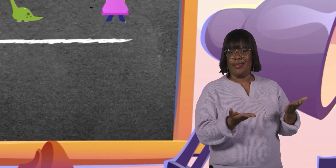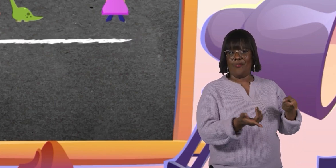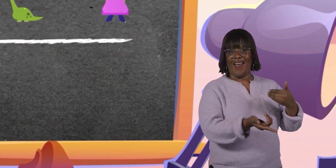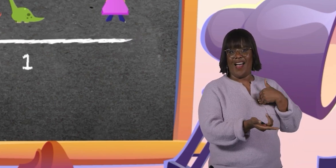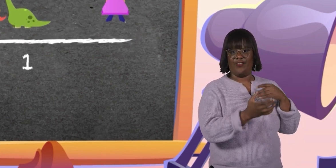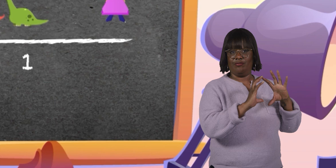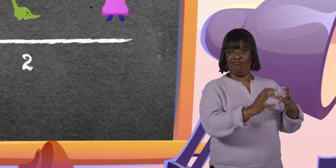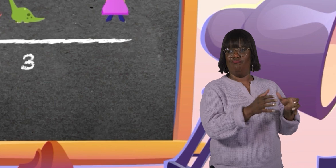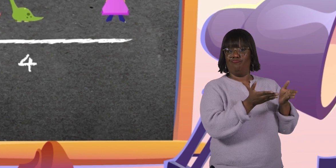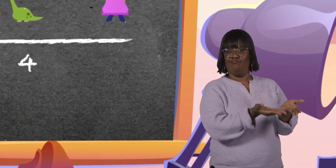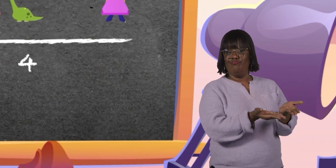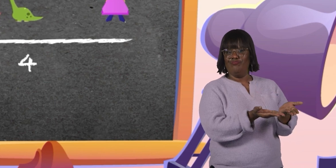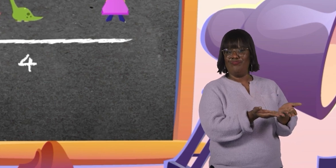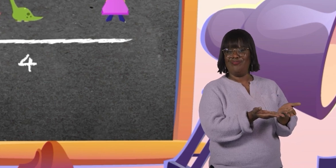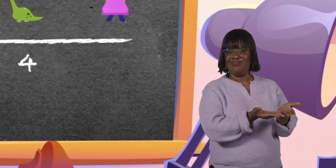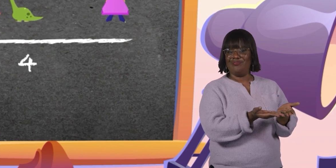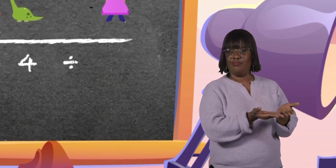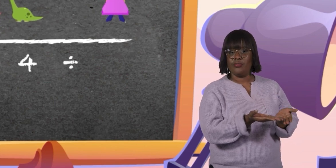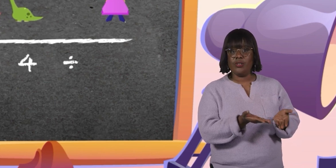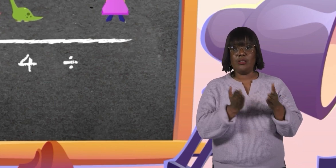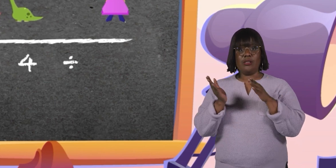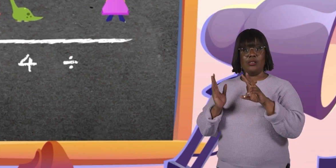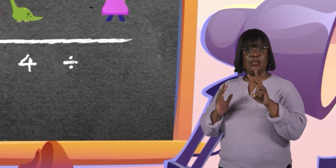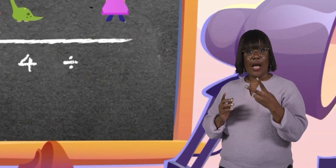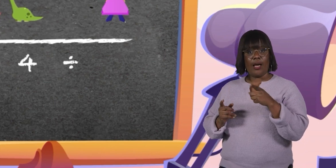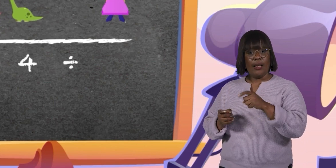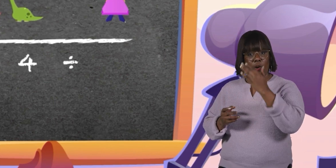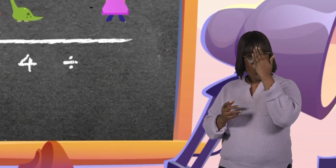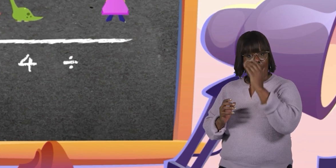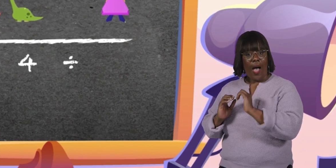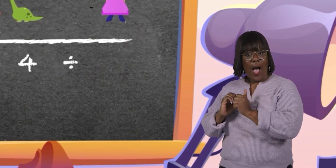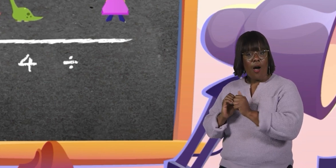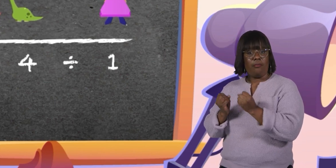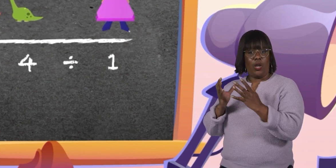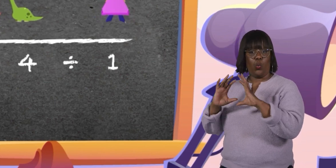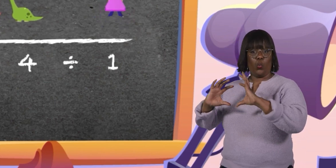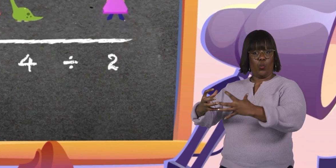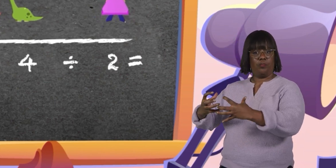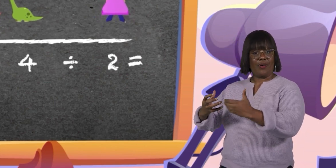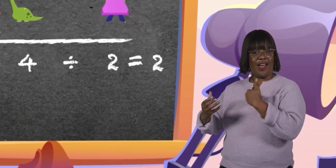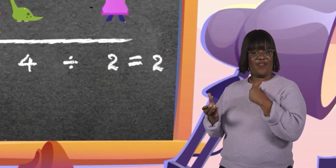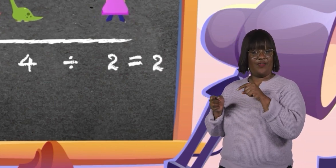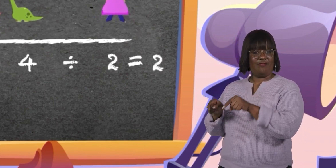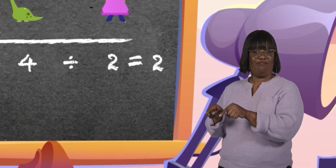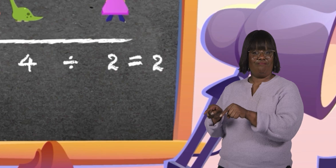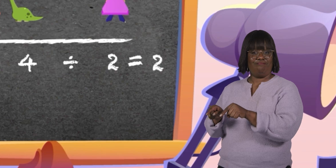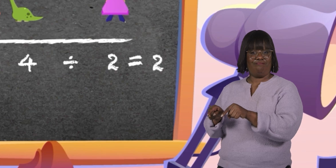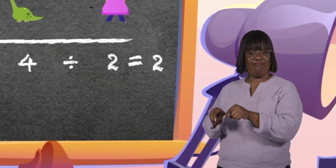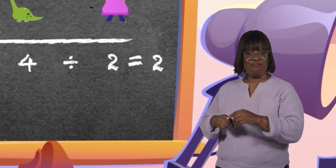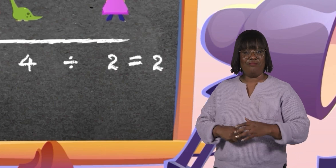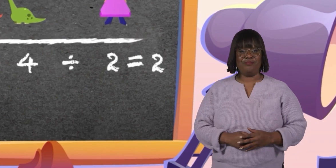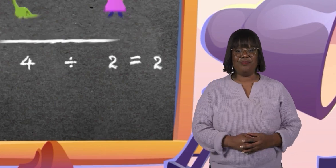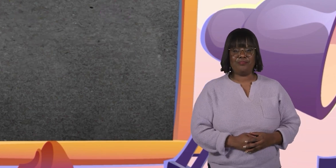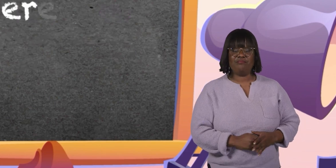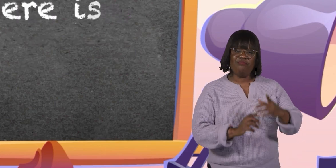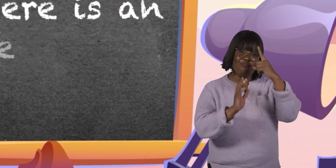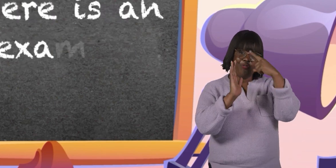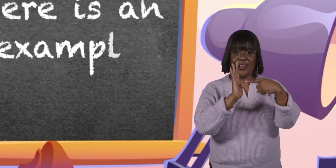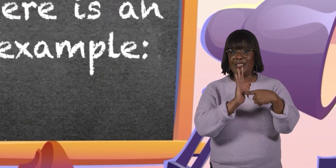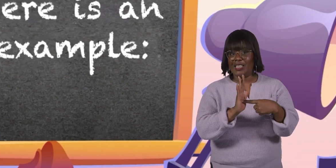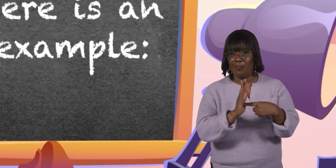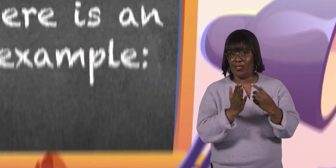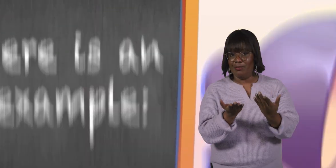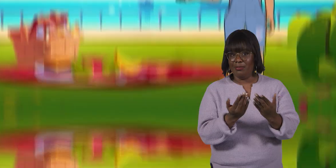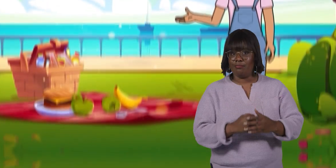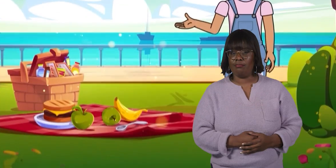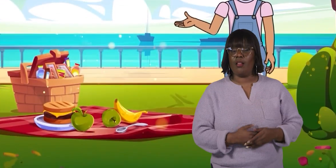know how many objects you have. Second, you need to know how many groups they go into. Here's